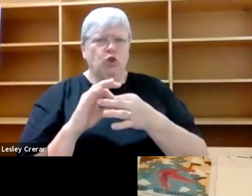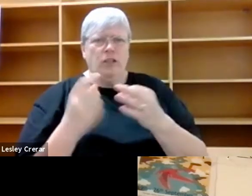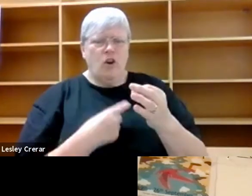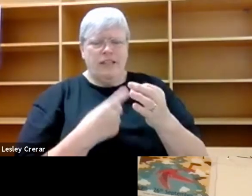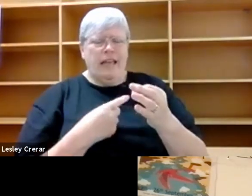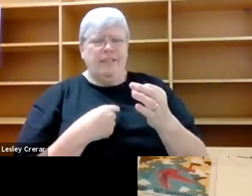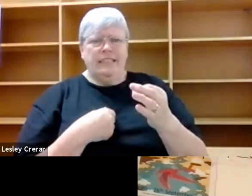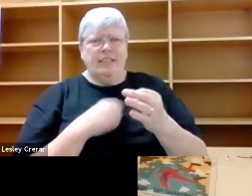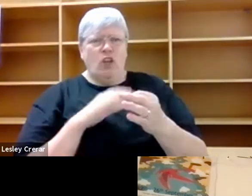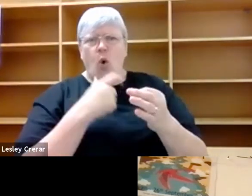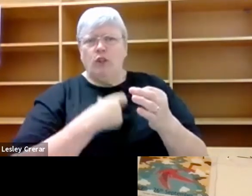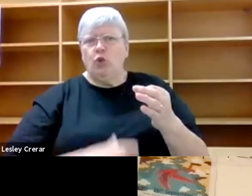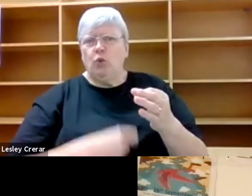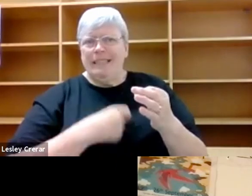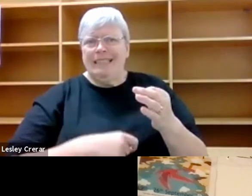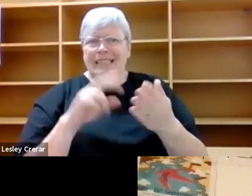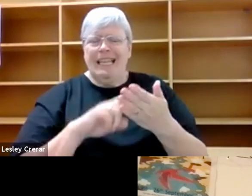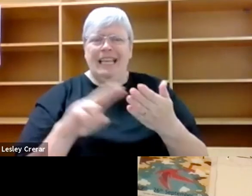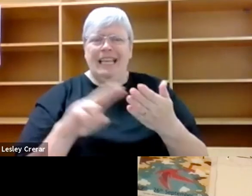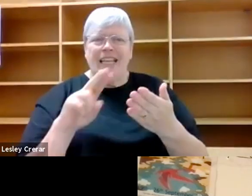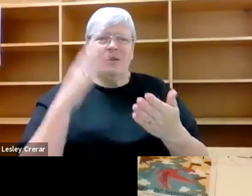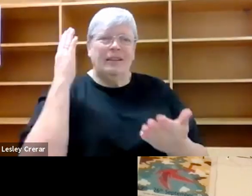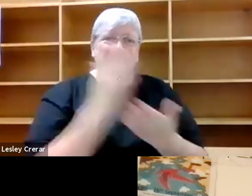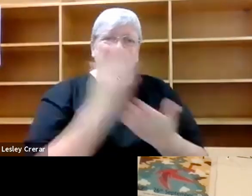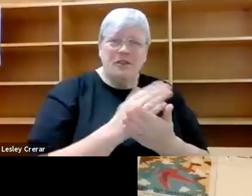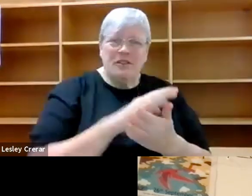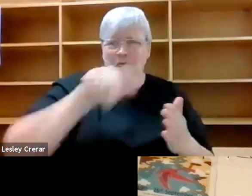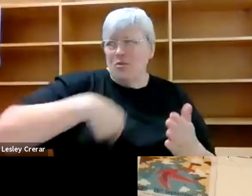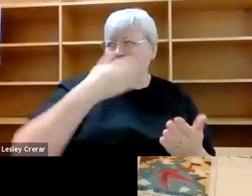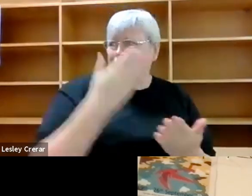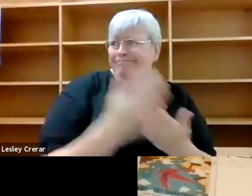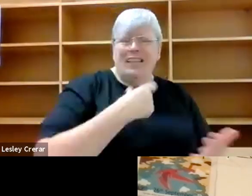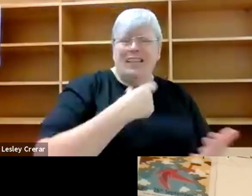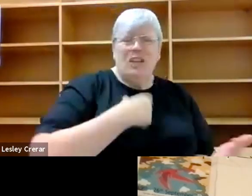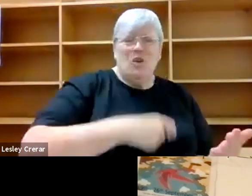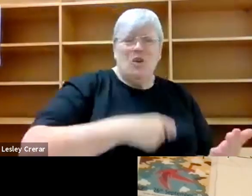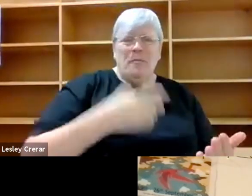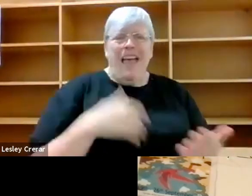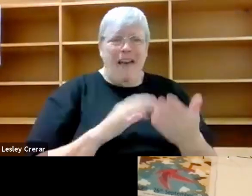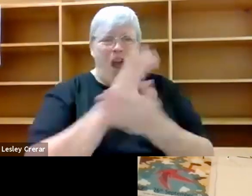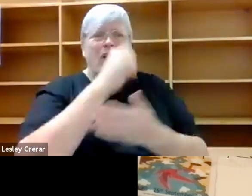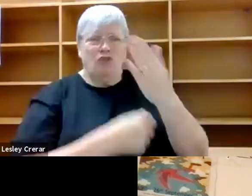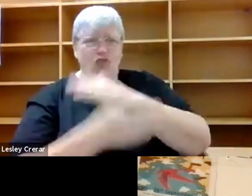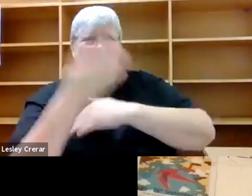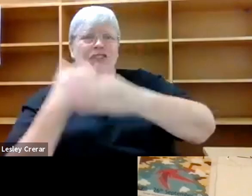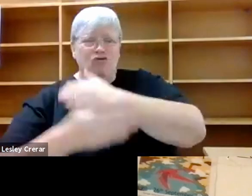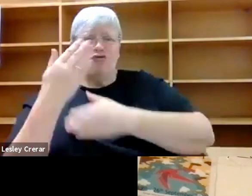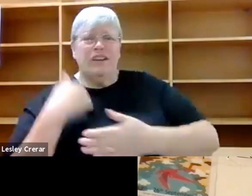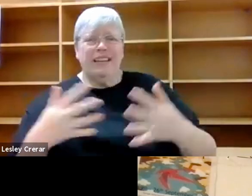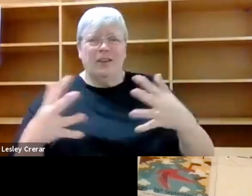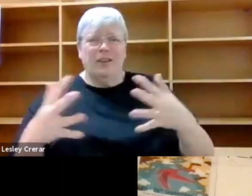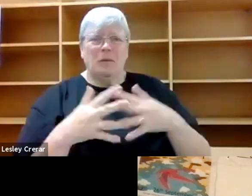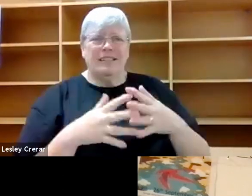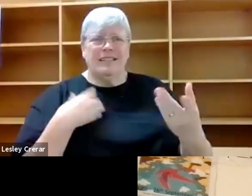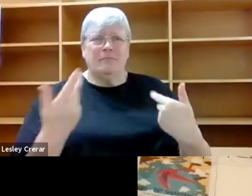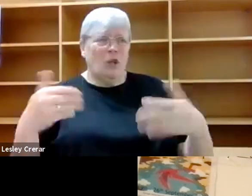-human nature. But of course, you know, we're human. And then we have an entire sort of cultural history in the West, at least of reading ourselves into